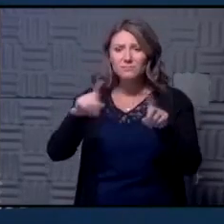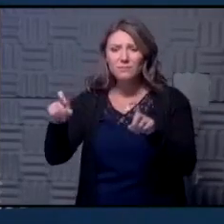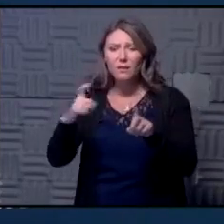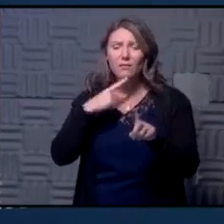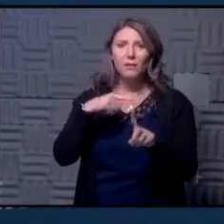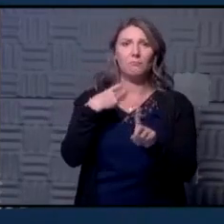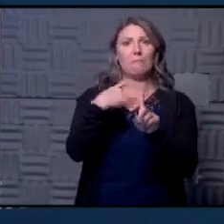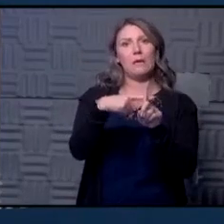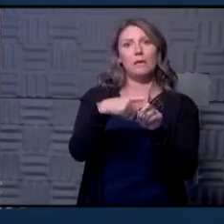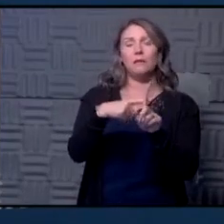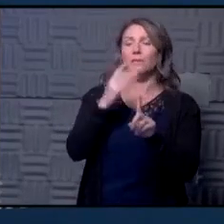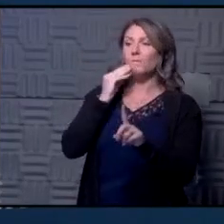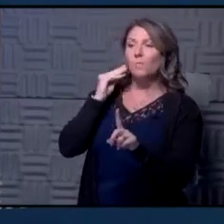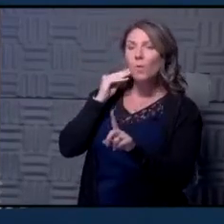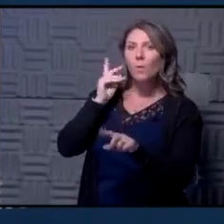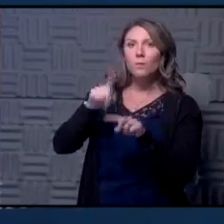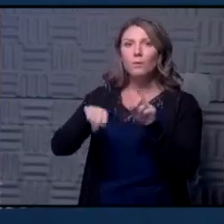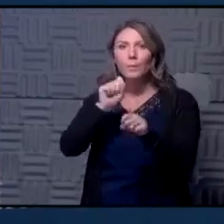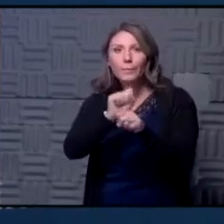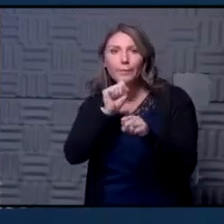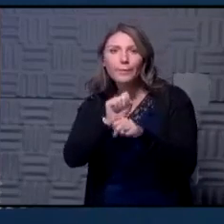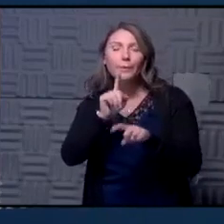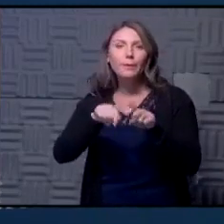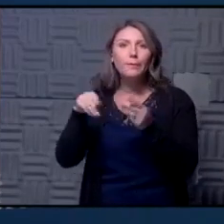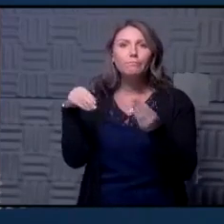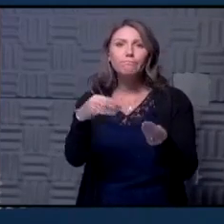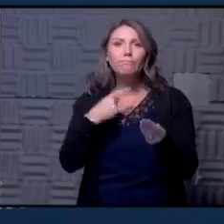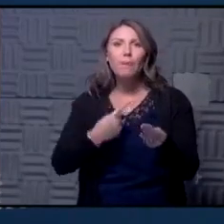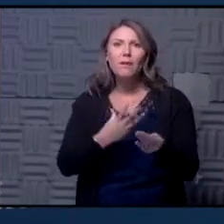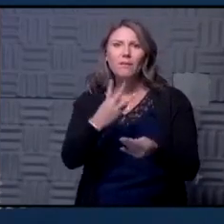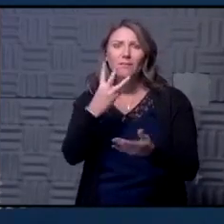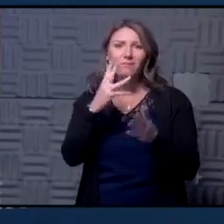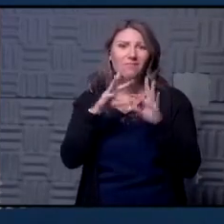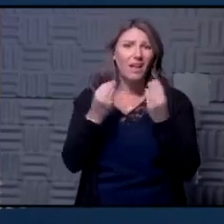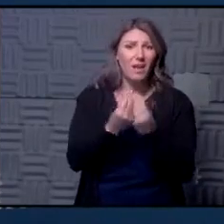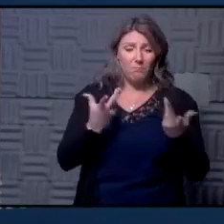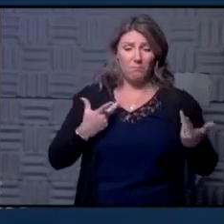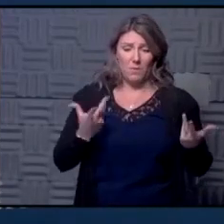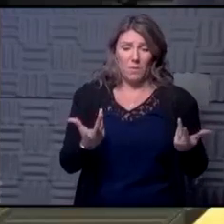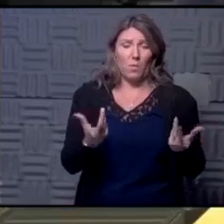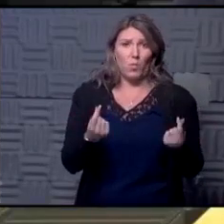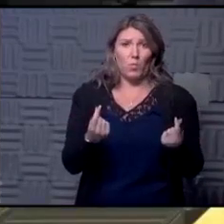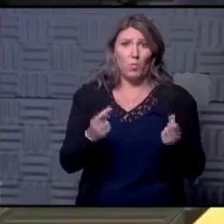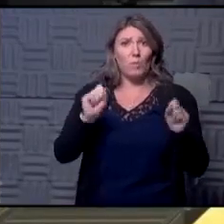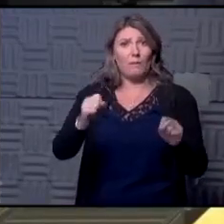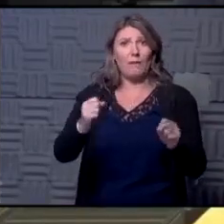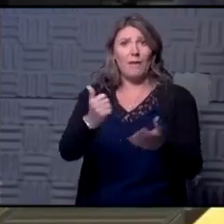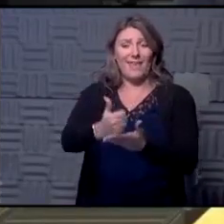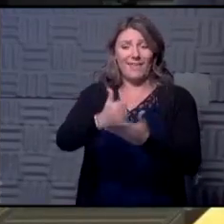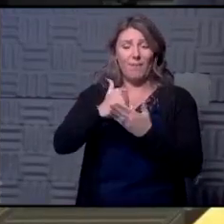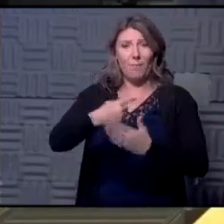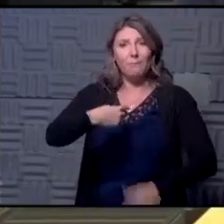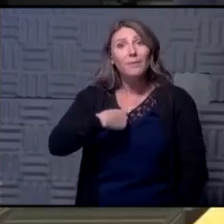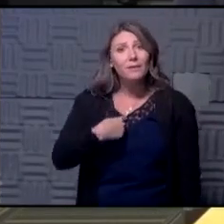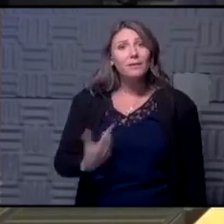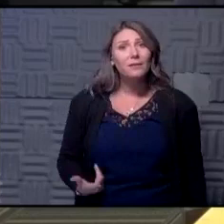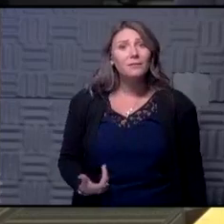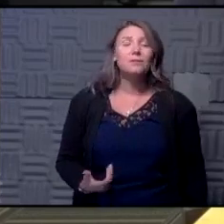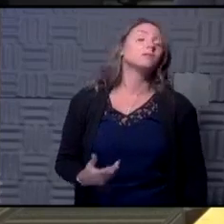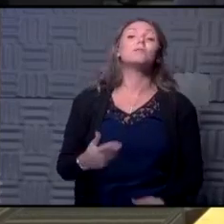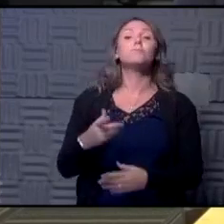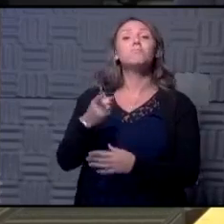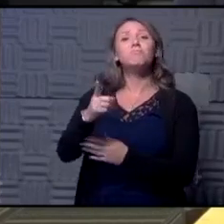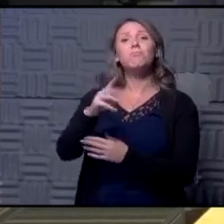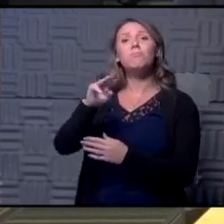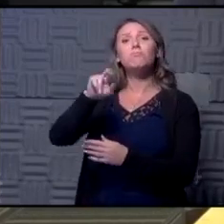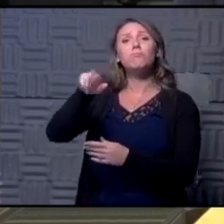home and now I can't work and I can't feed my family what can you do to help me Marsha let's start